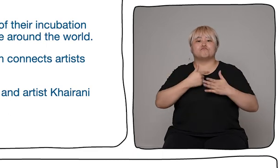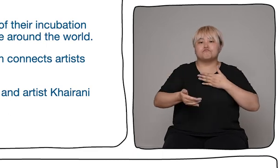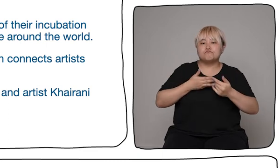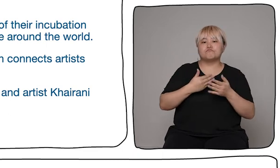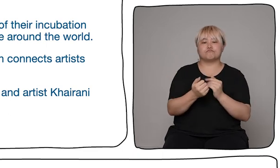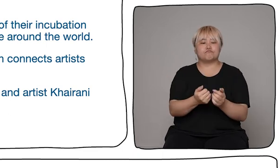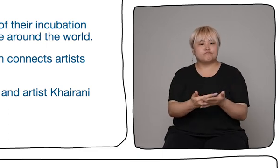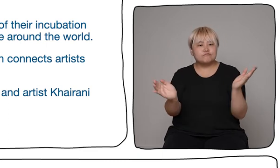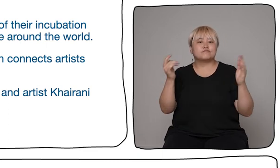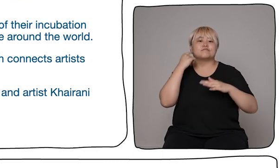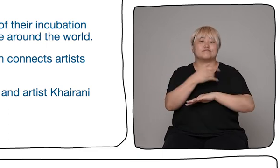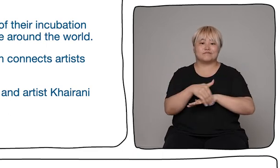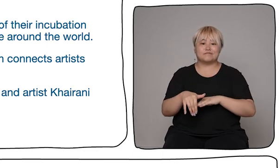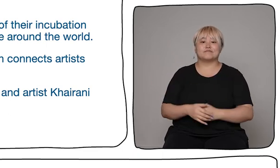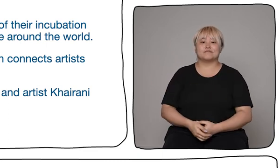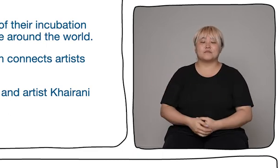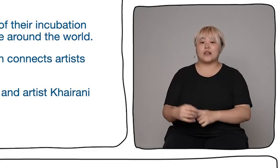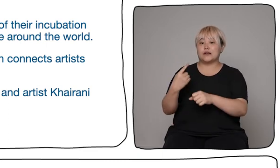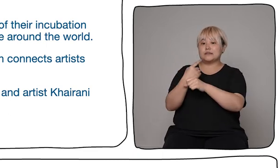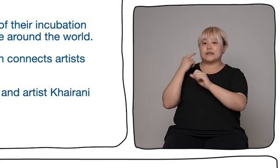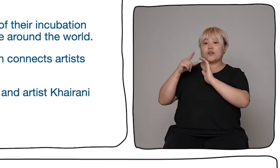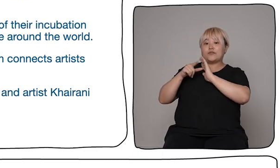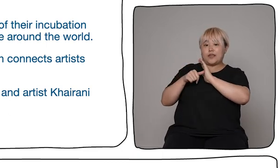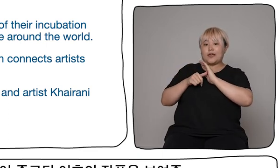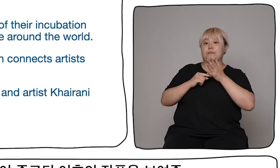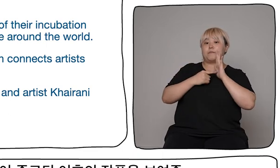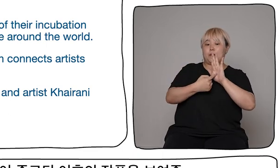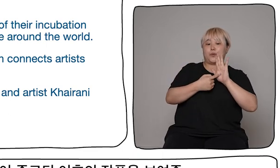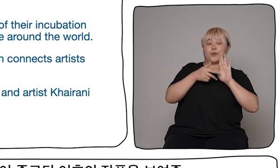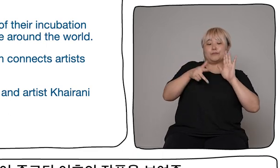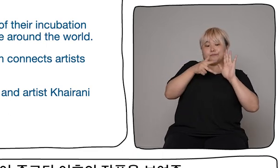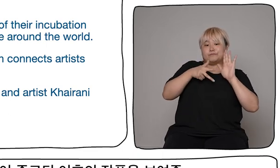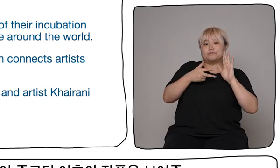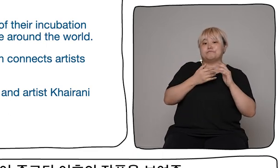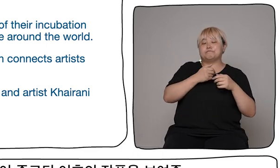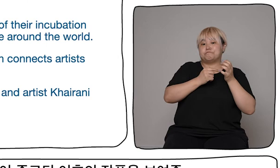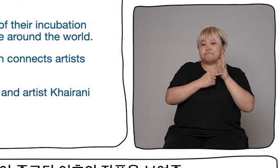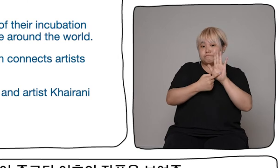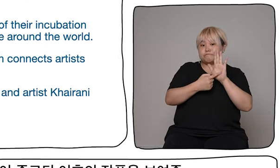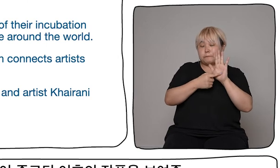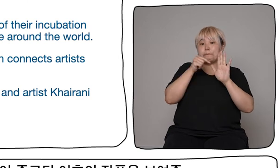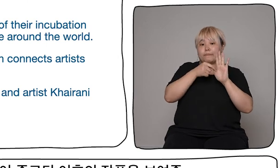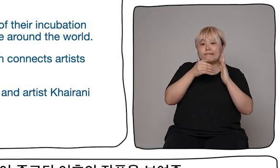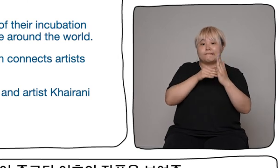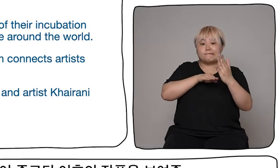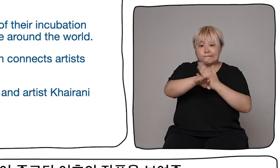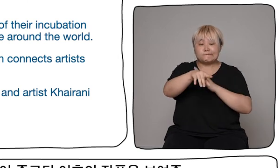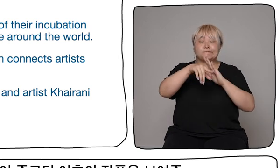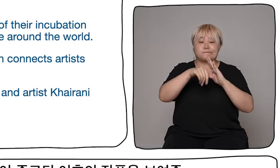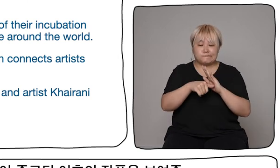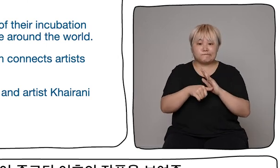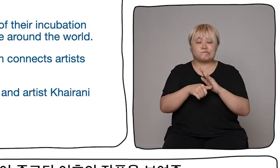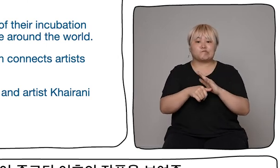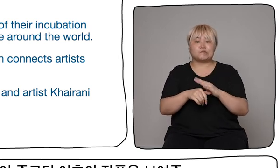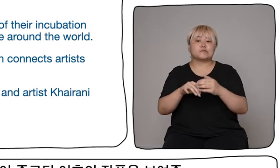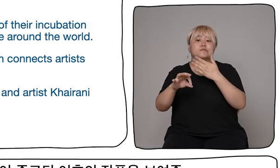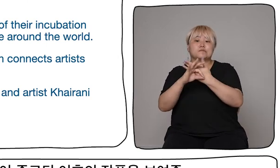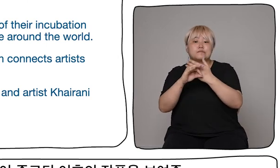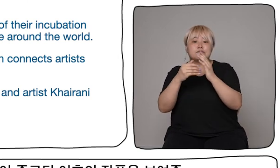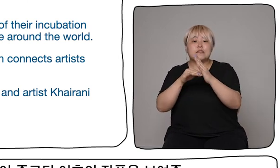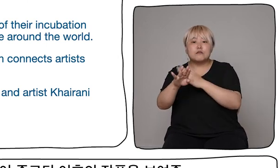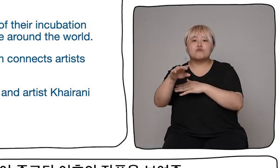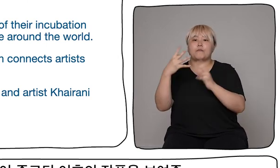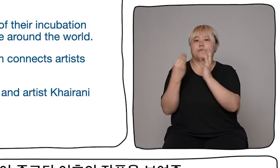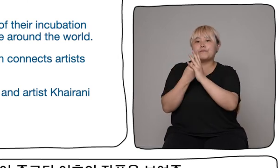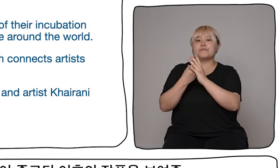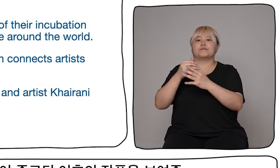Dardo Fellows, who presented work at the Scratch Festival last year, will be presenting work from the end of their incubation period, from the end of the Fellows